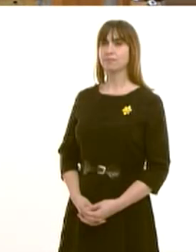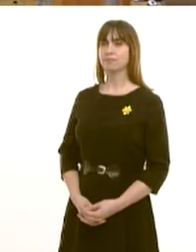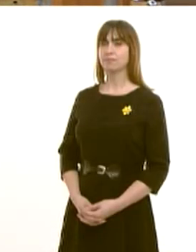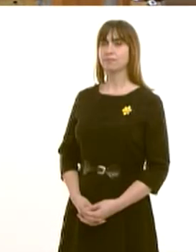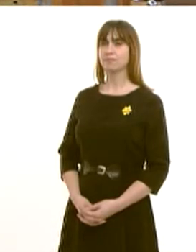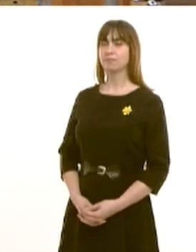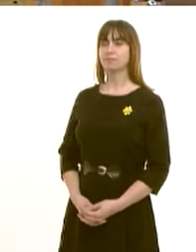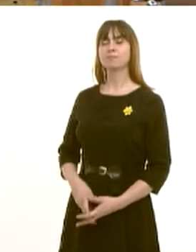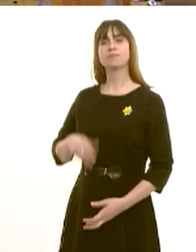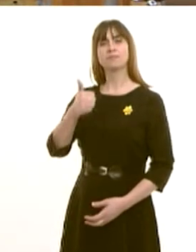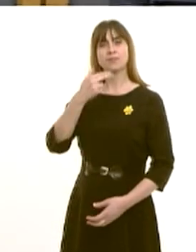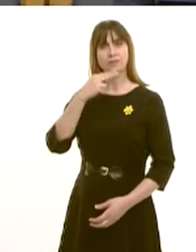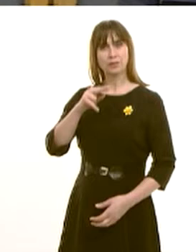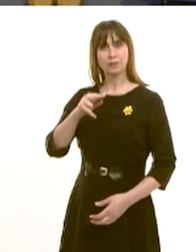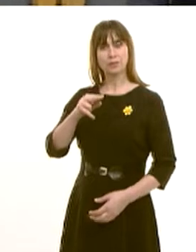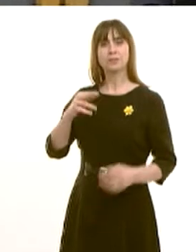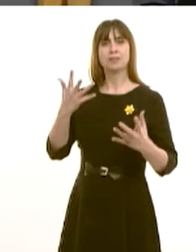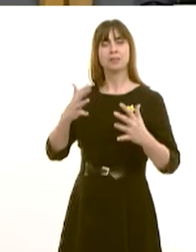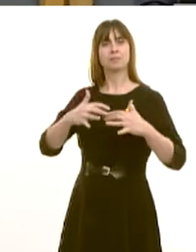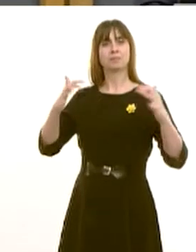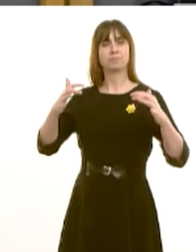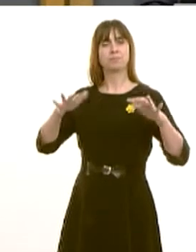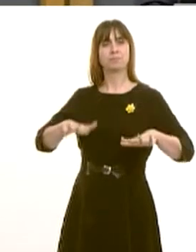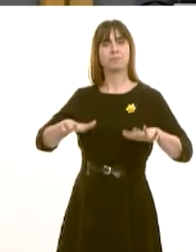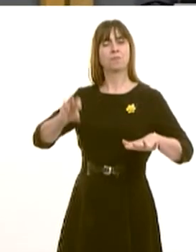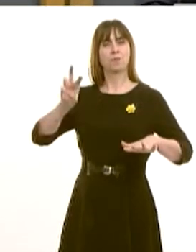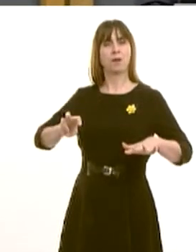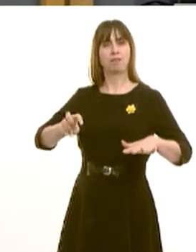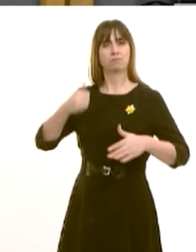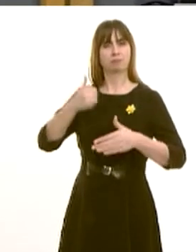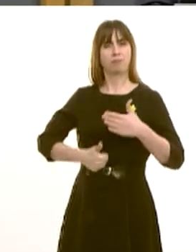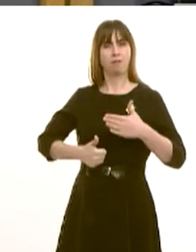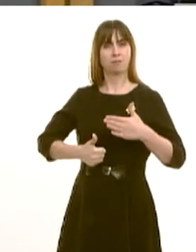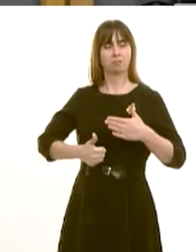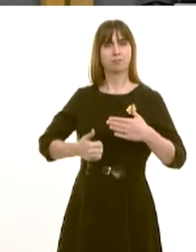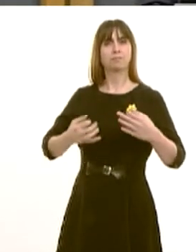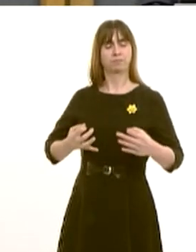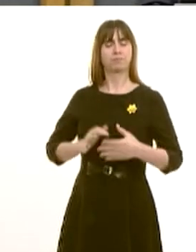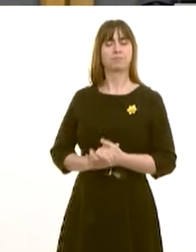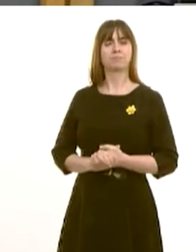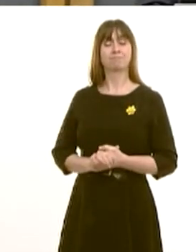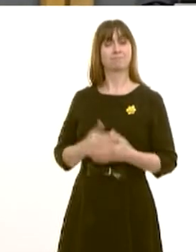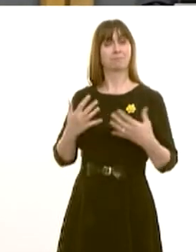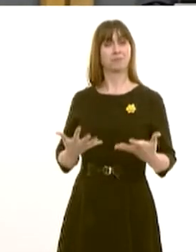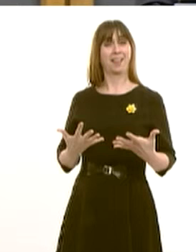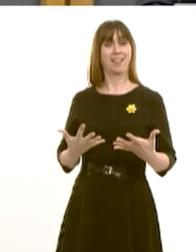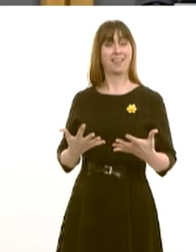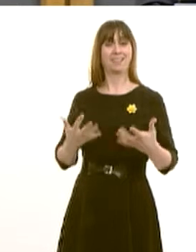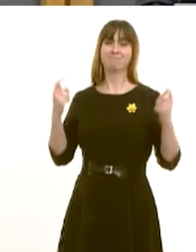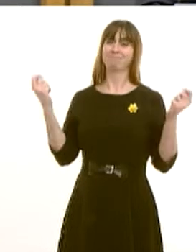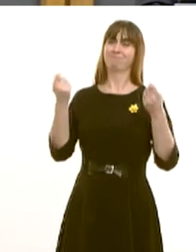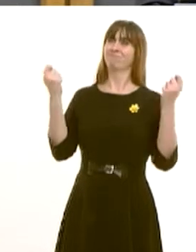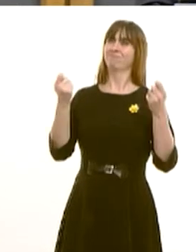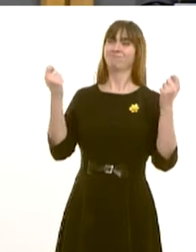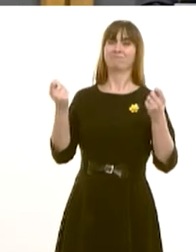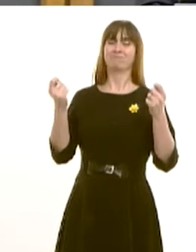Good afternoon. The National Assembly of Wales is now in session. Now, as well as being a day to celebrate our patron